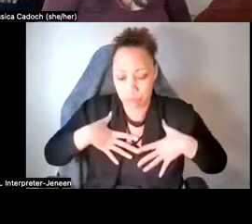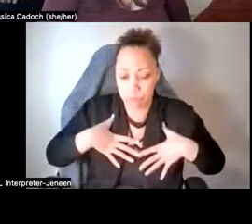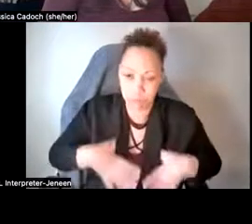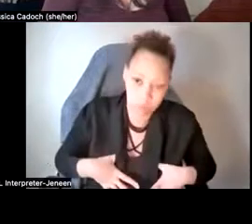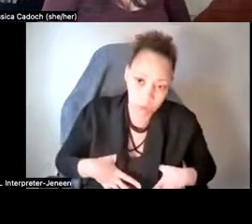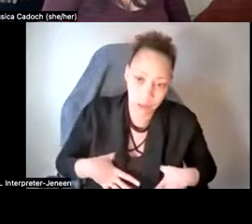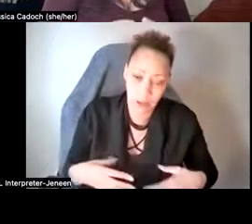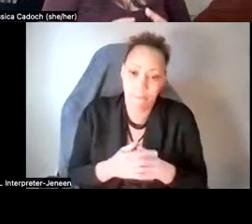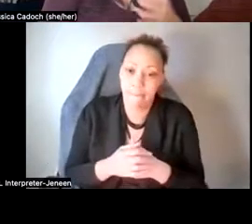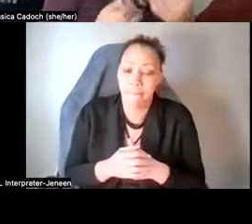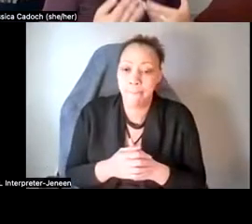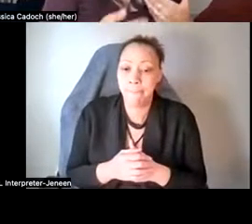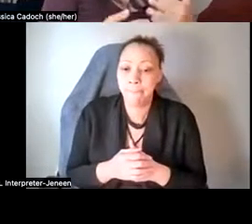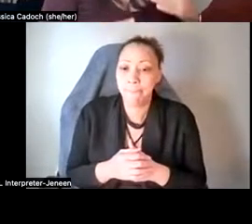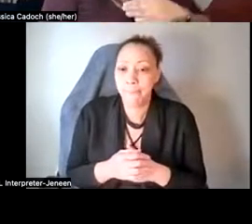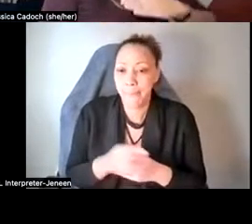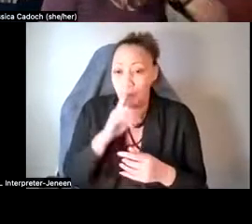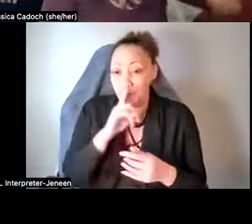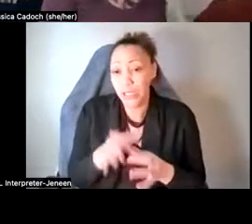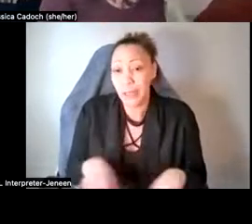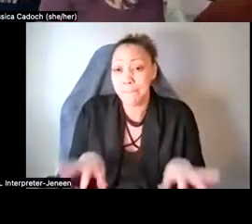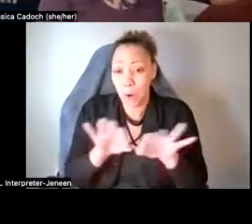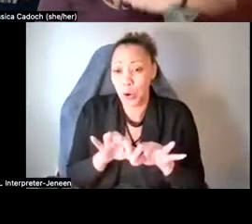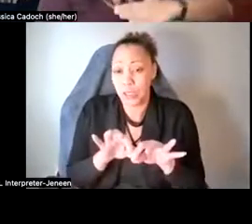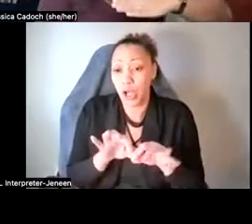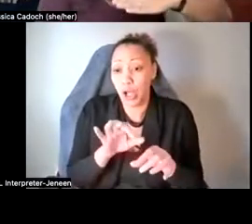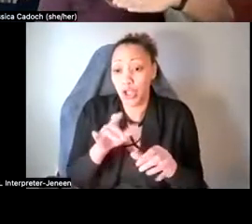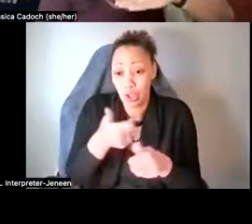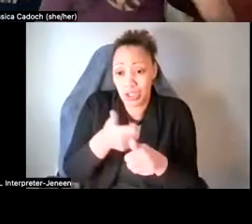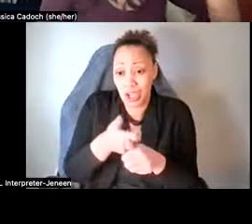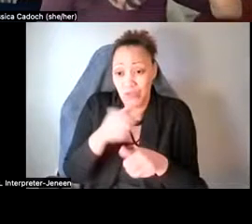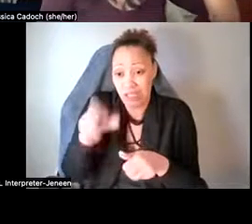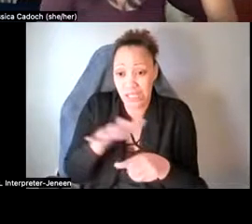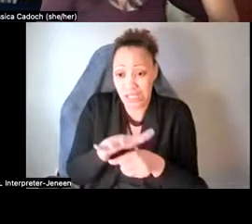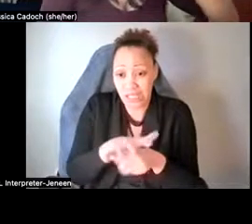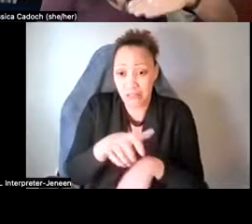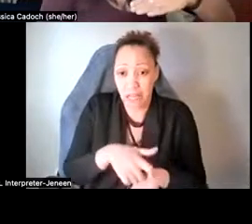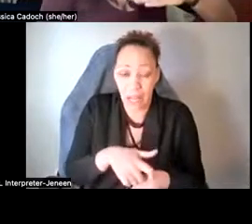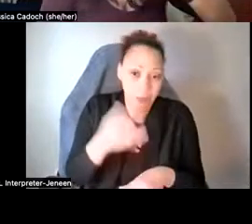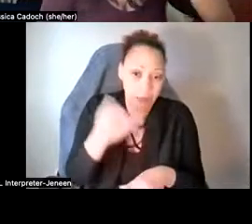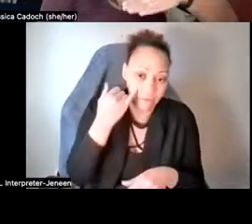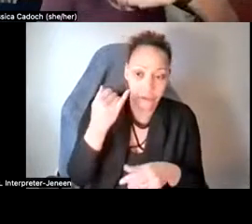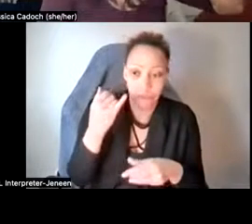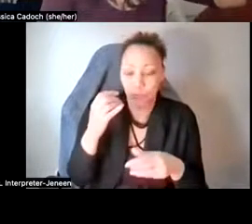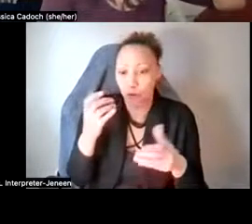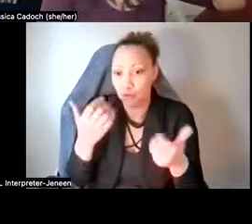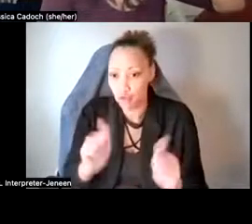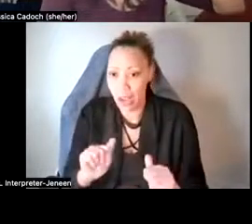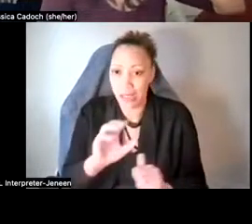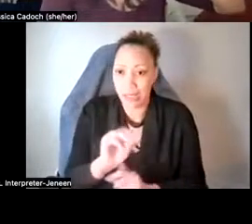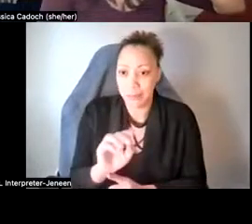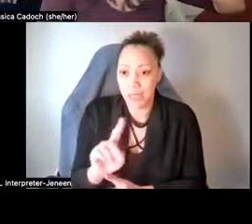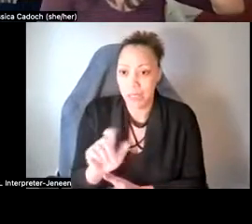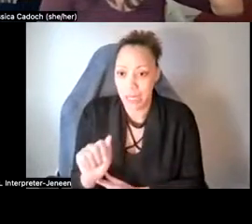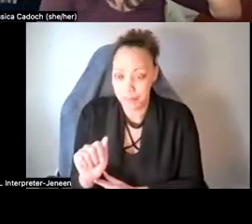Um, and it's just important that you give yourself the time, um, if you are experimenting with MDMA to reach that